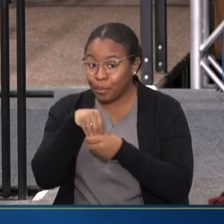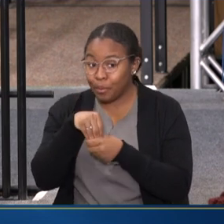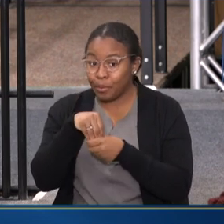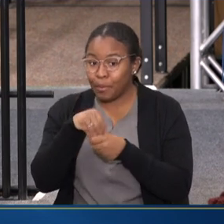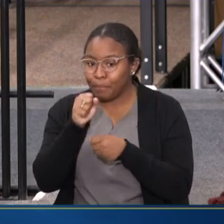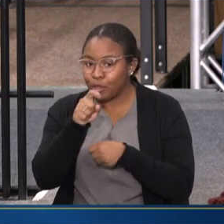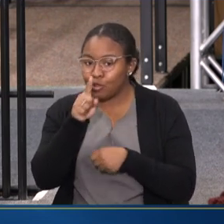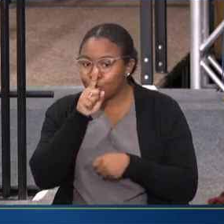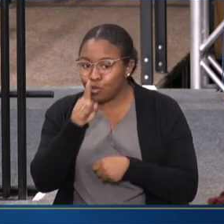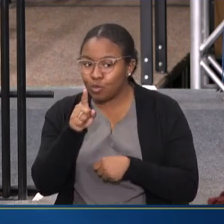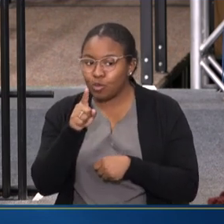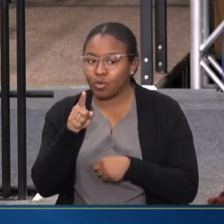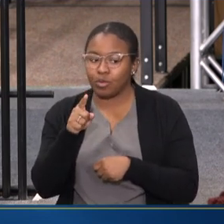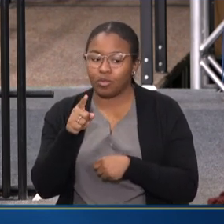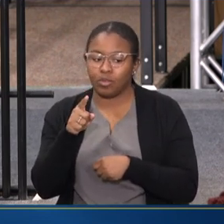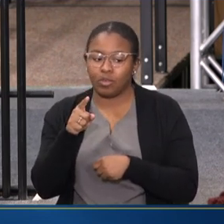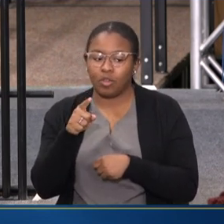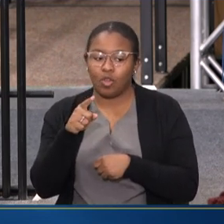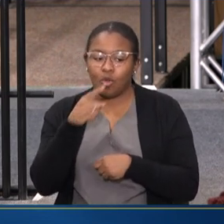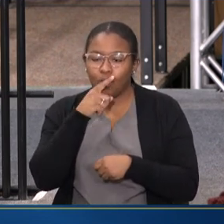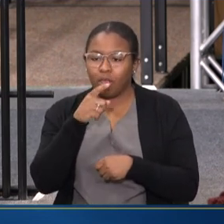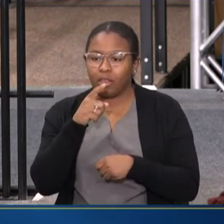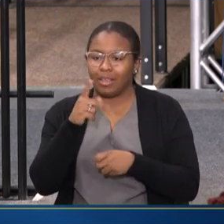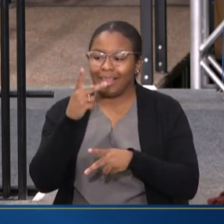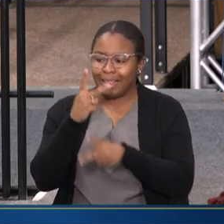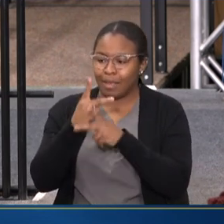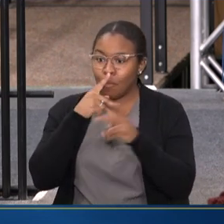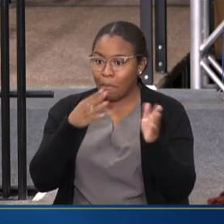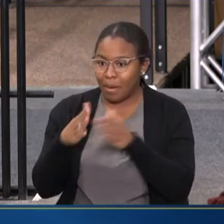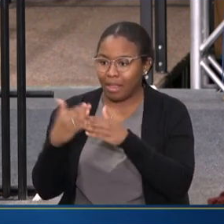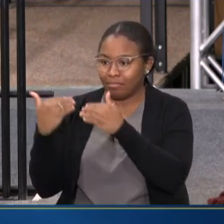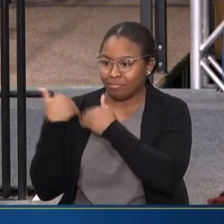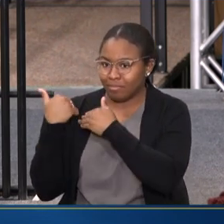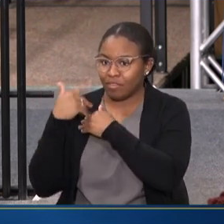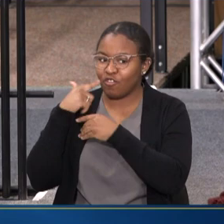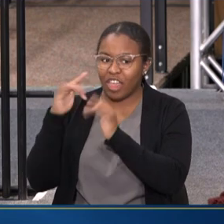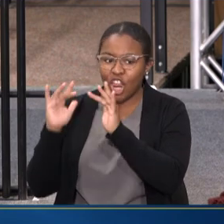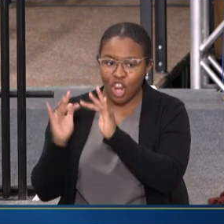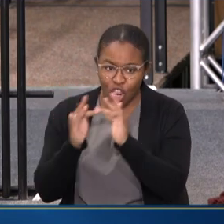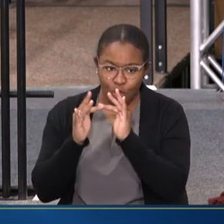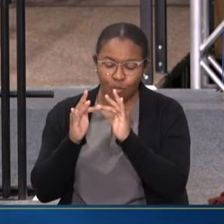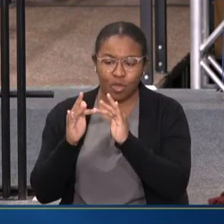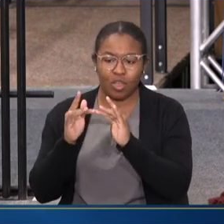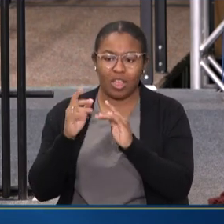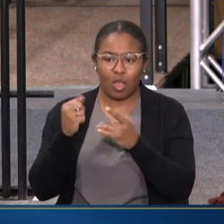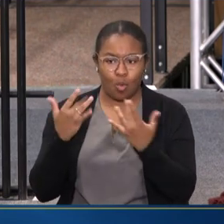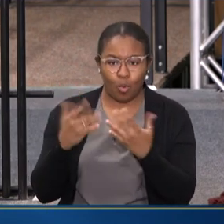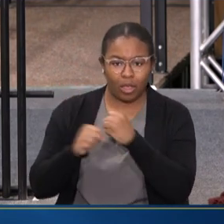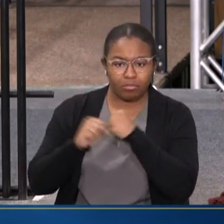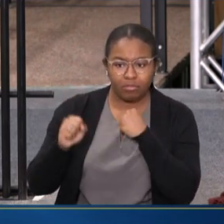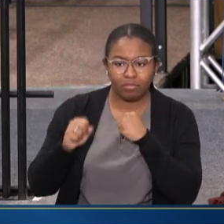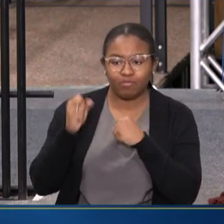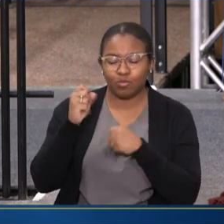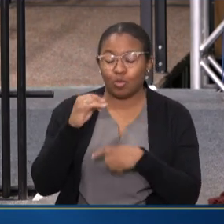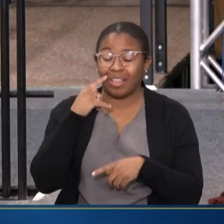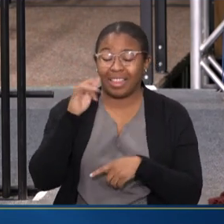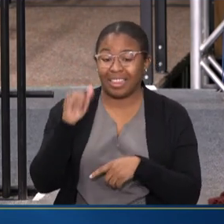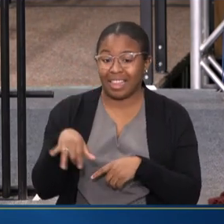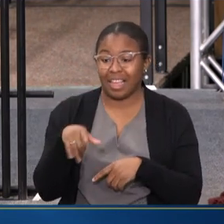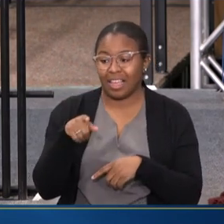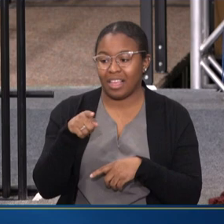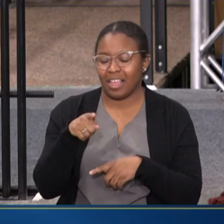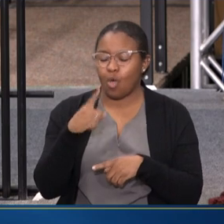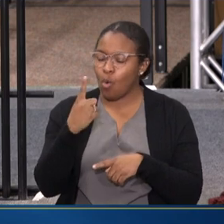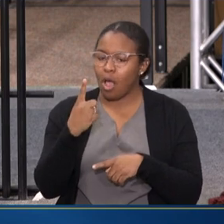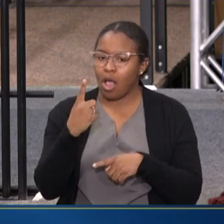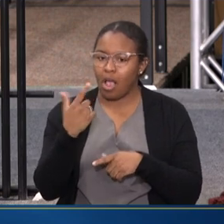MAKING SURE WE ARE HOLDING PLANS ACCOUNTABLE FOR THEIR NETWORKS AND WAIT TIMES. AND SO THAT HAS BEEN, I THINK, ONE